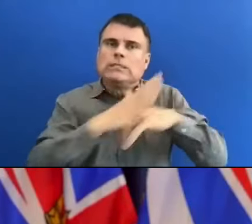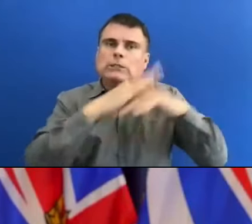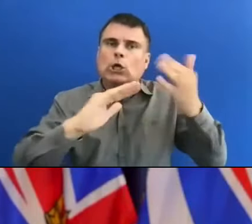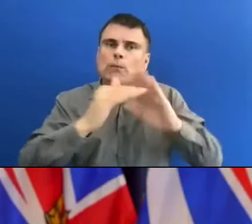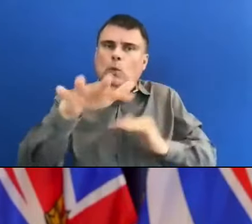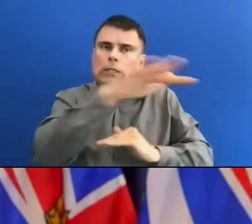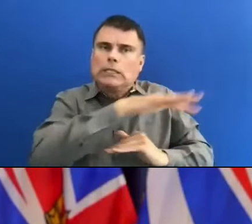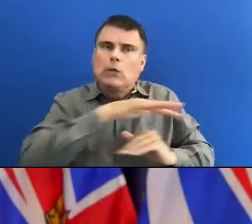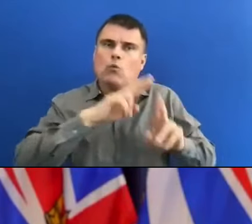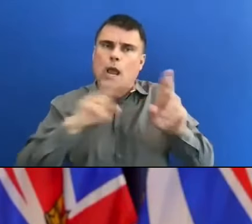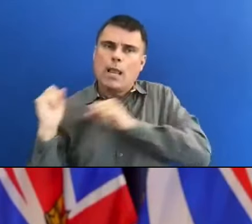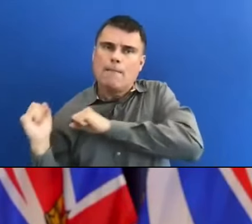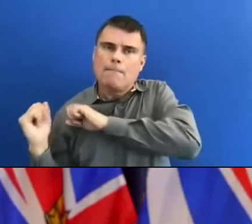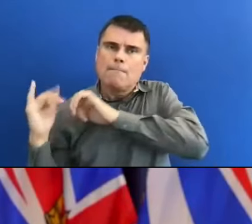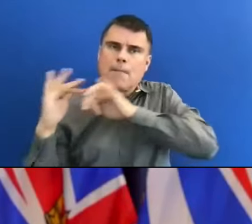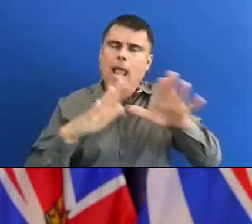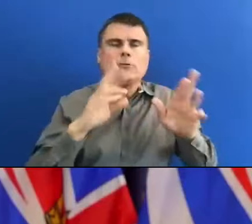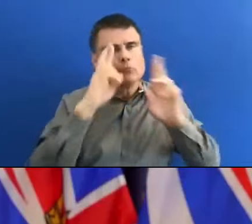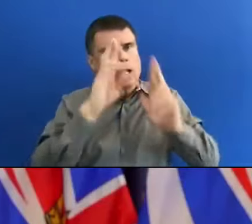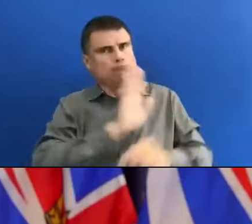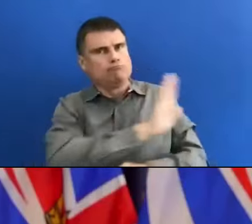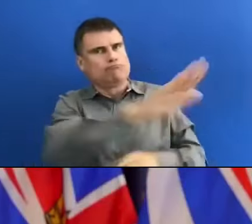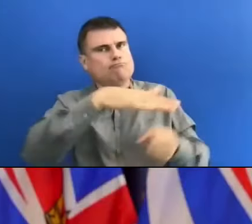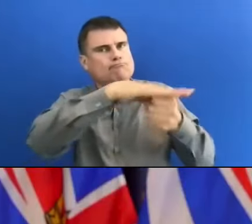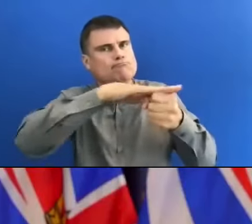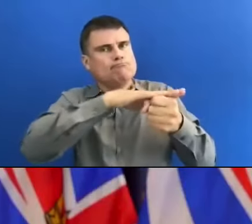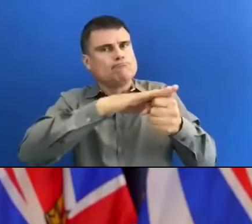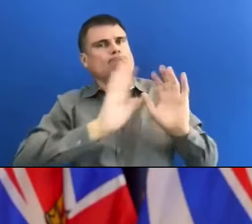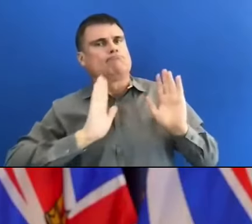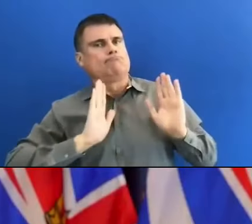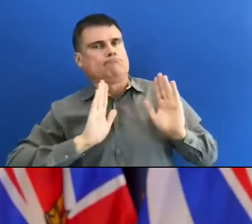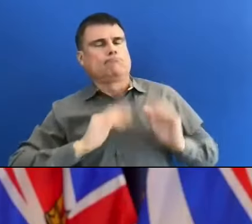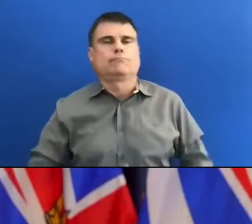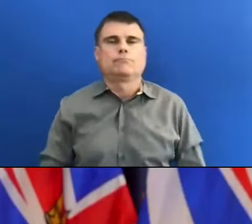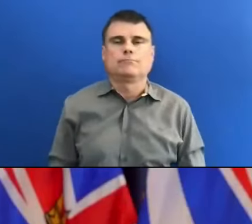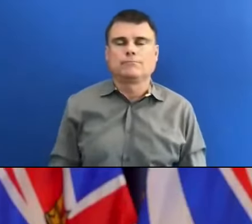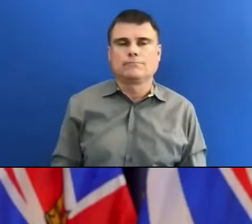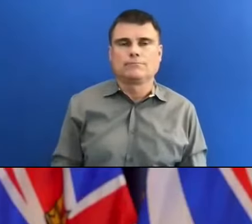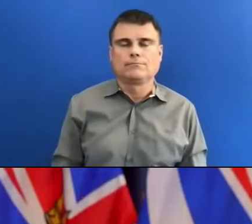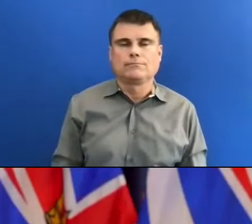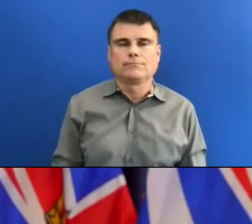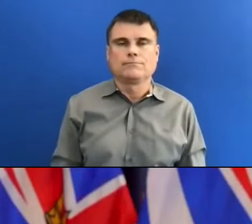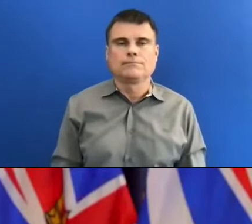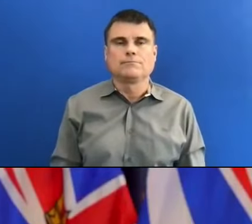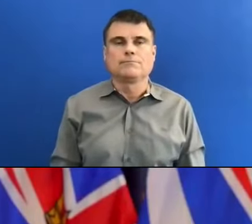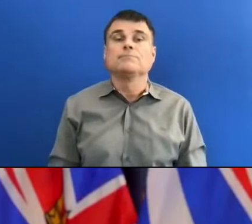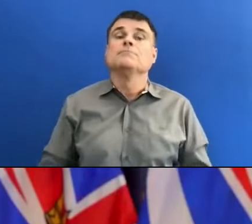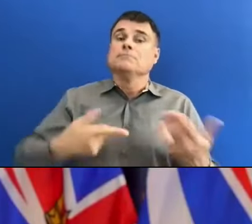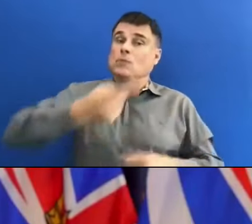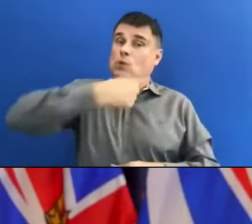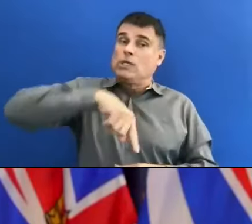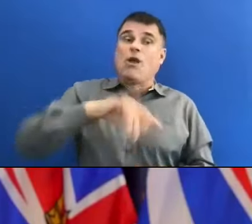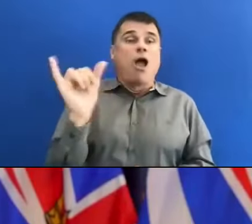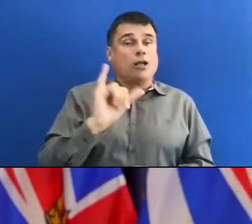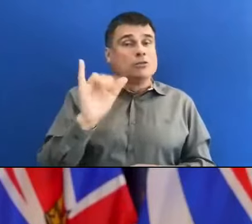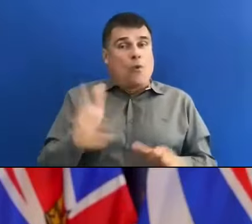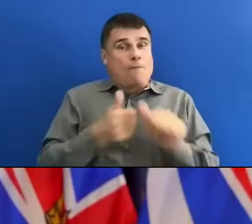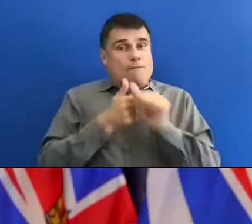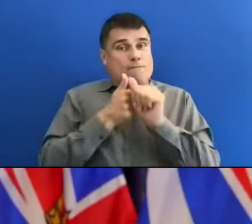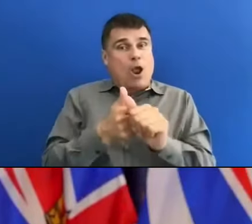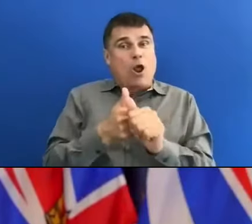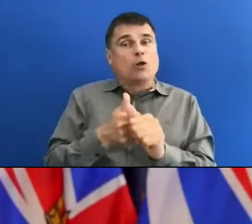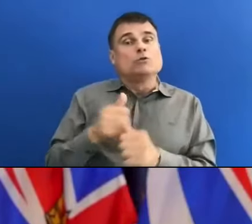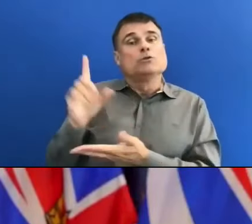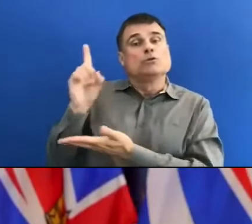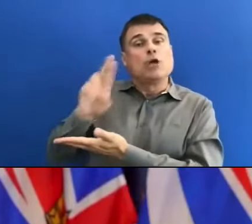consequences will be. But we also have to keep following the guidelines and the recommendations that Dr Henry will lay out for us in a